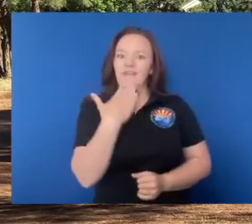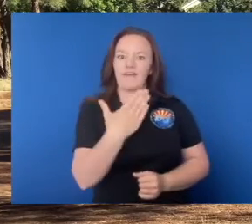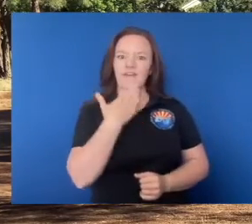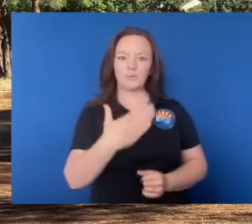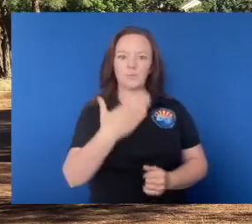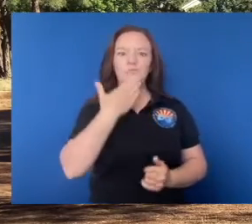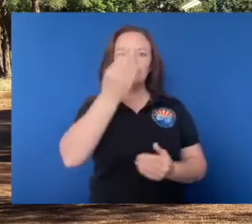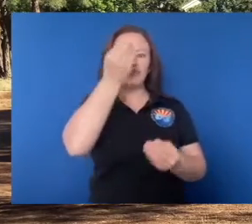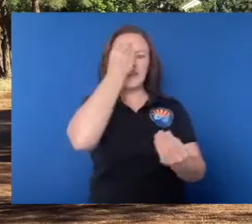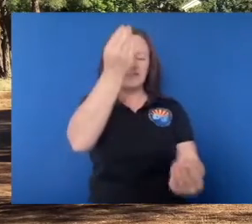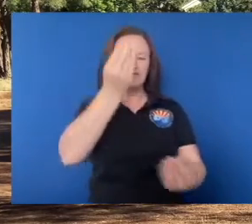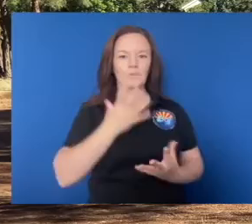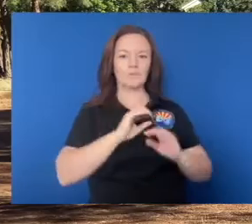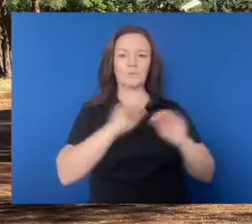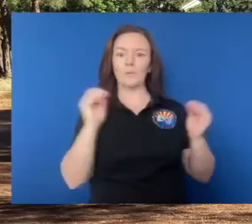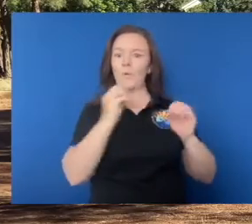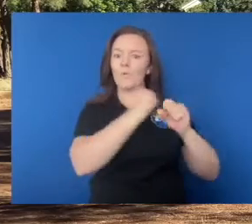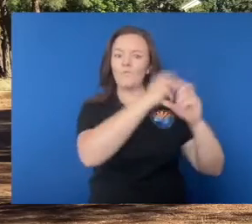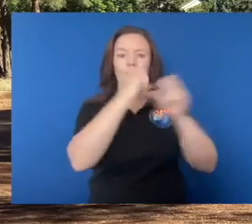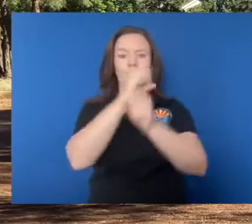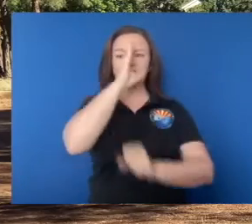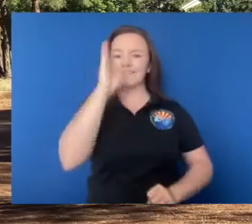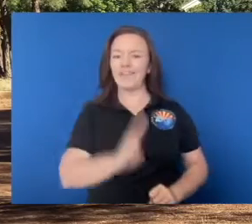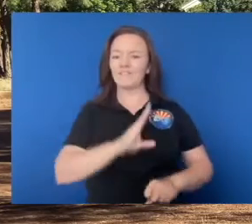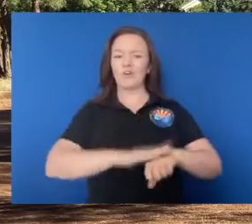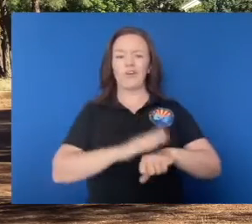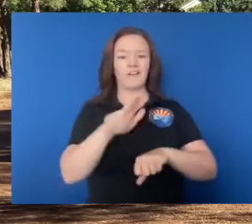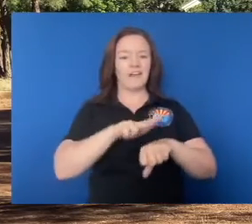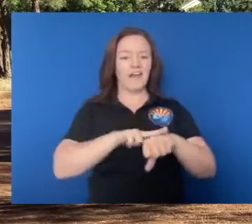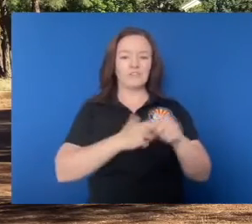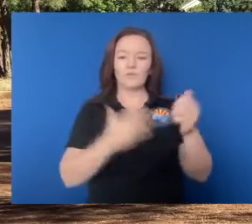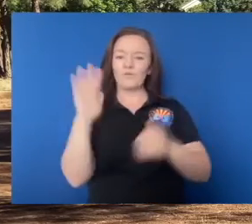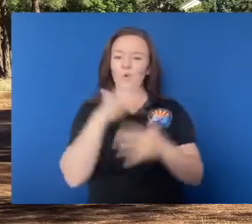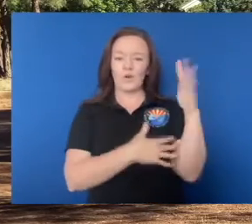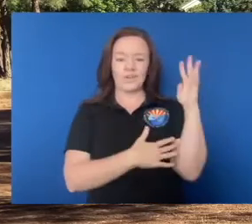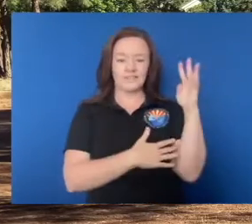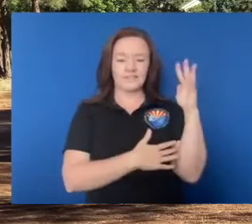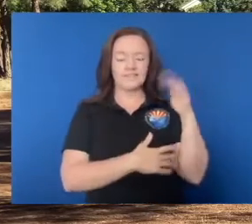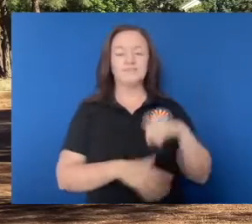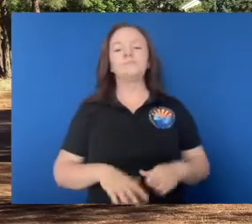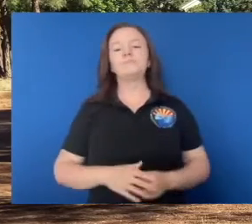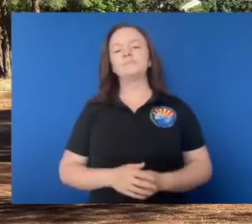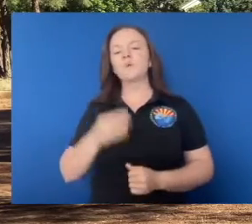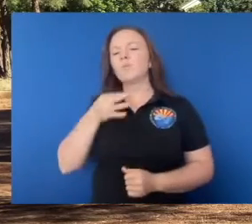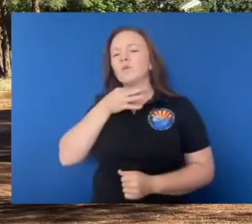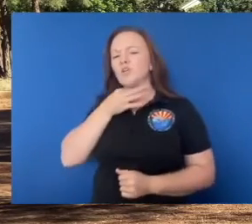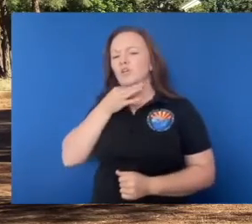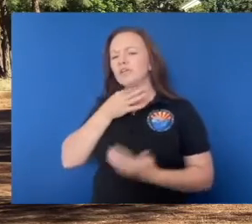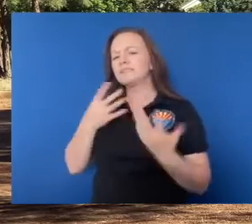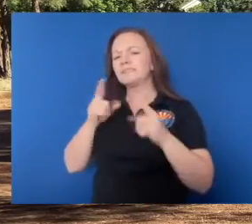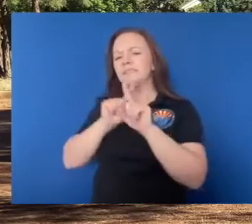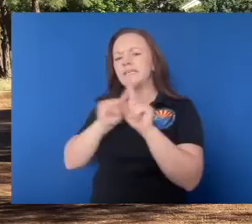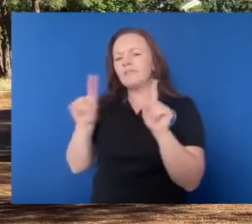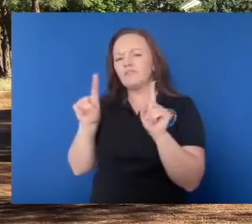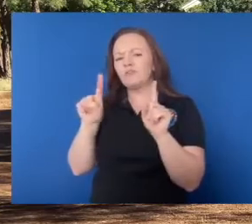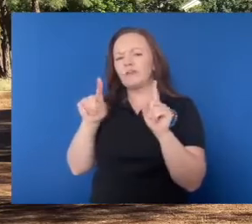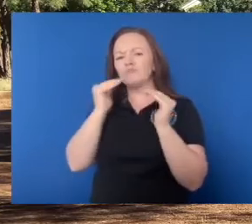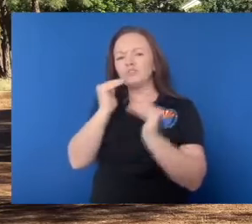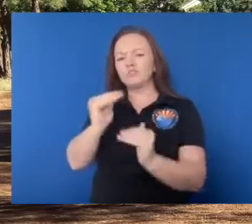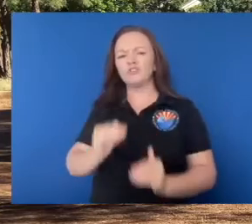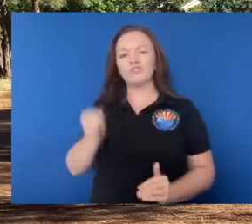fireworks at any time on the National Forest. That's right. Good. So I'm kind of curious, what, what are the differences with restrictions